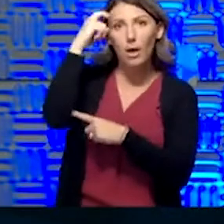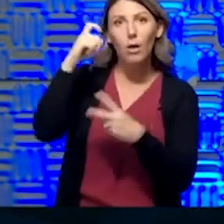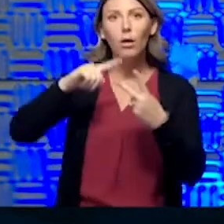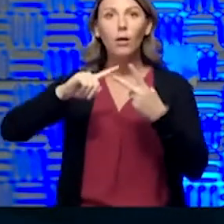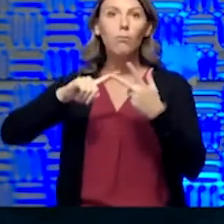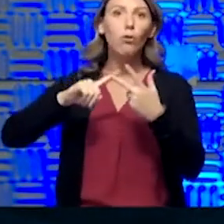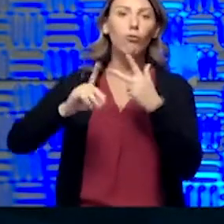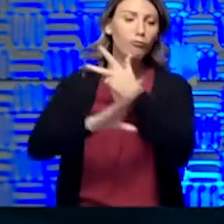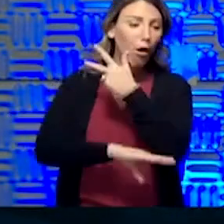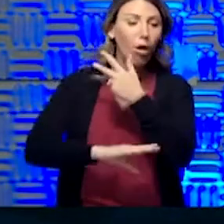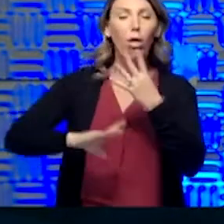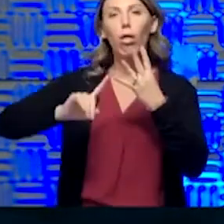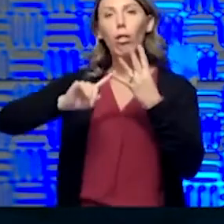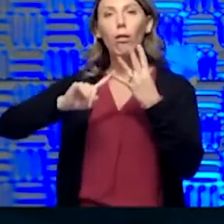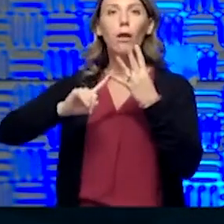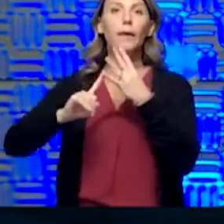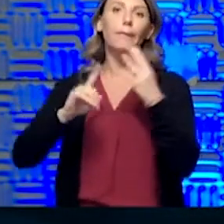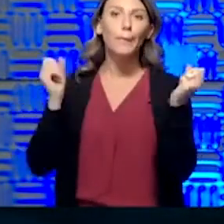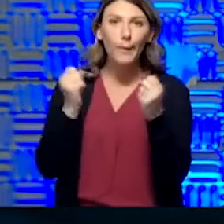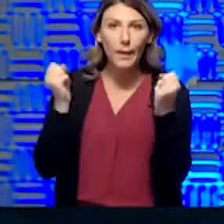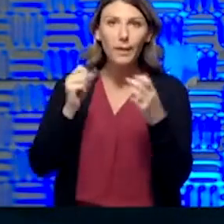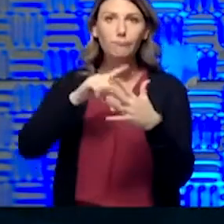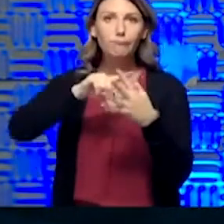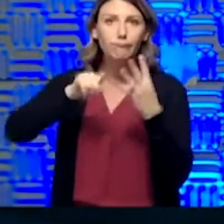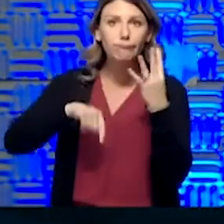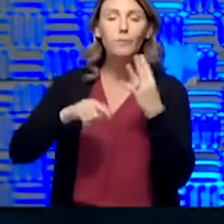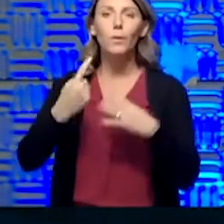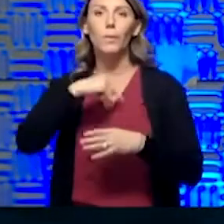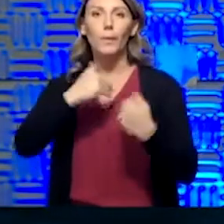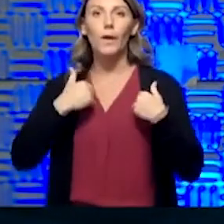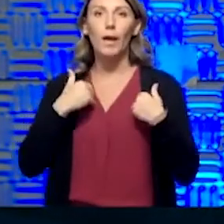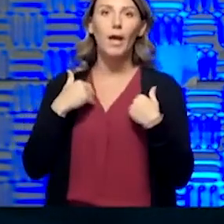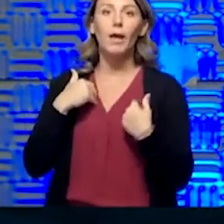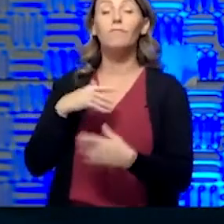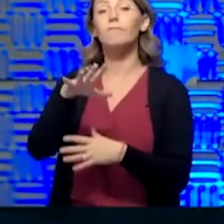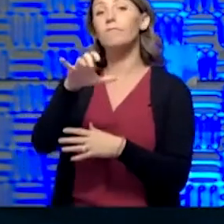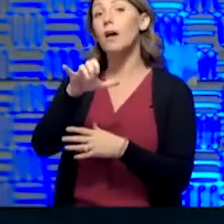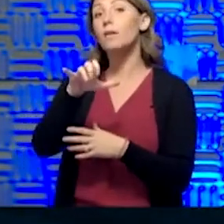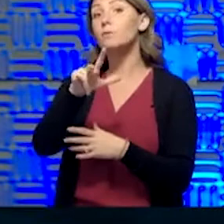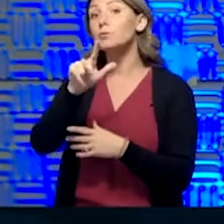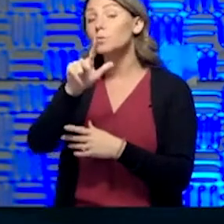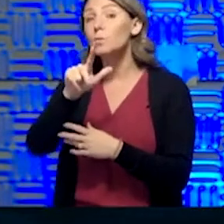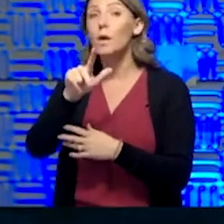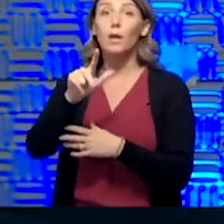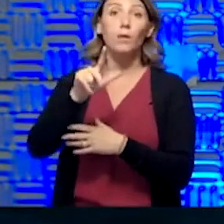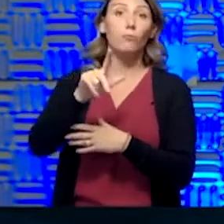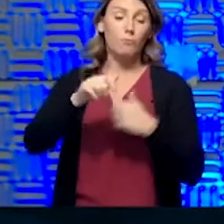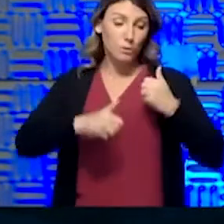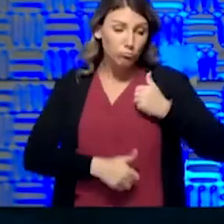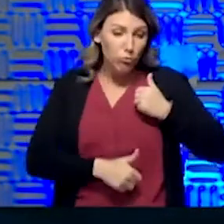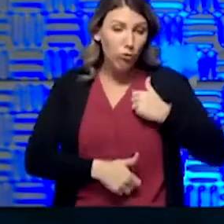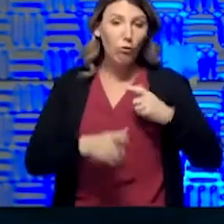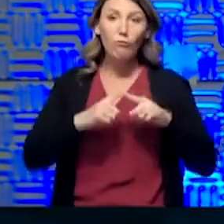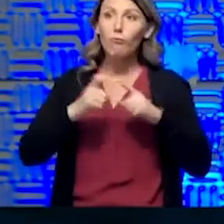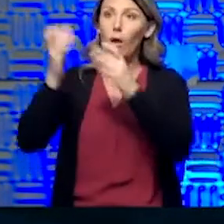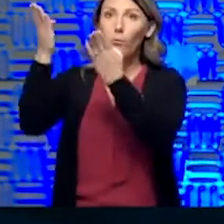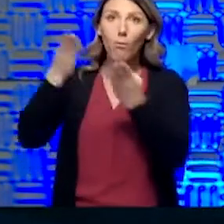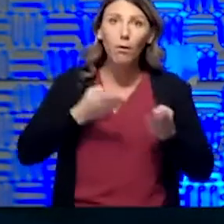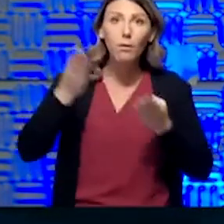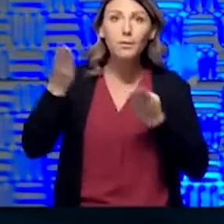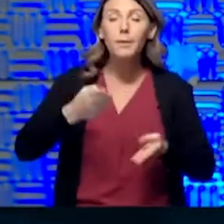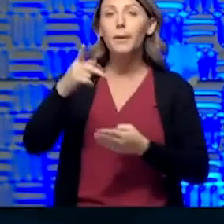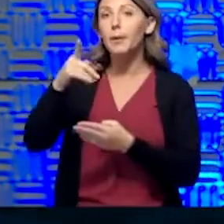We've had 523 soldiers and airmen that have been dispatched, everything from hauling PPE to 105